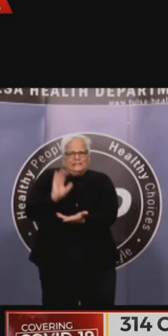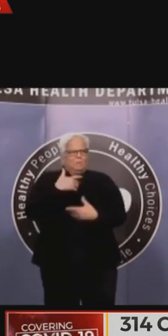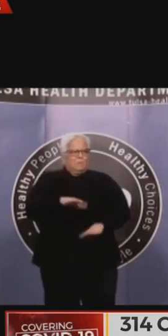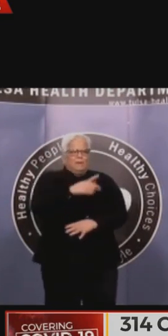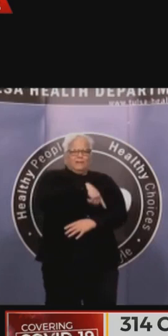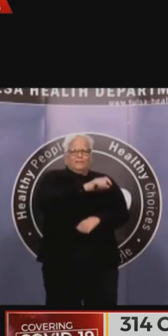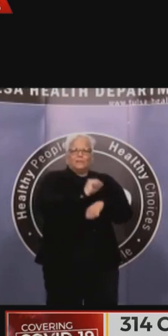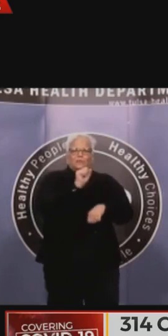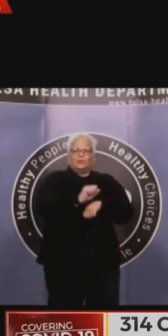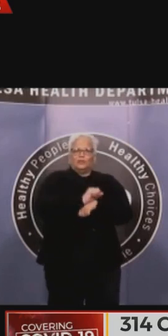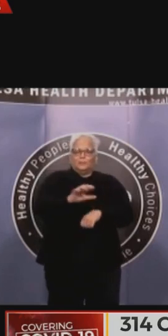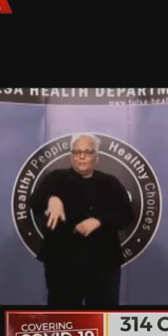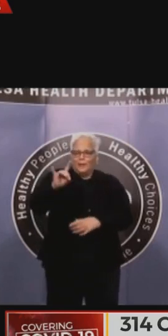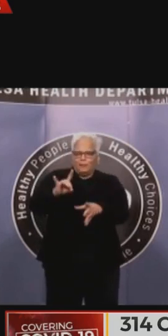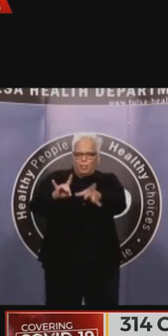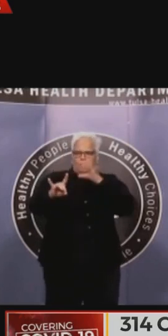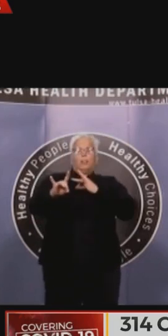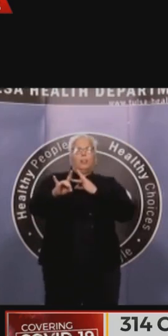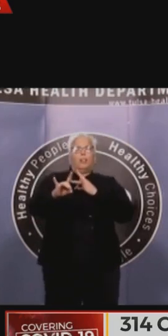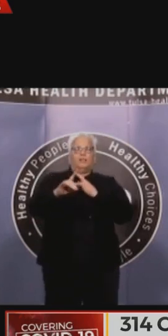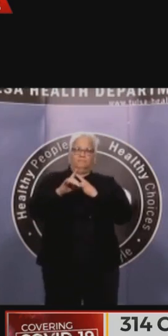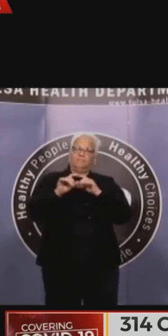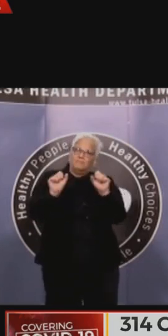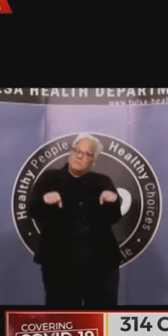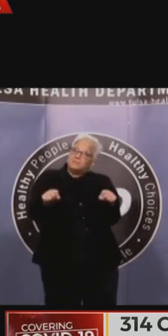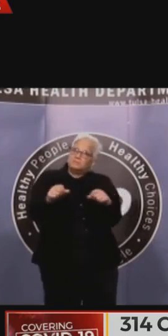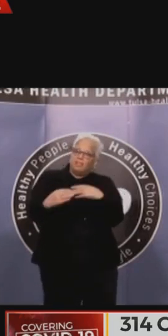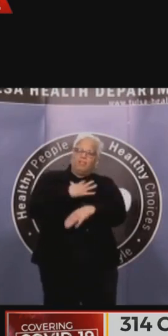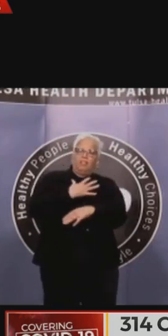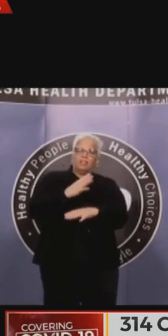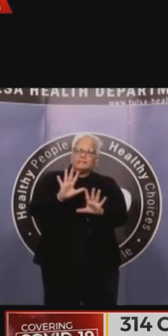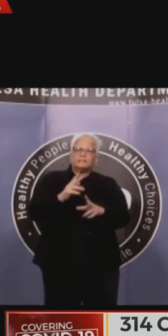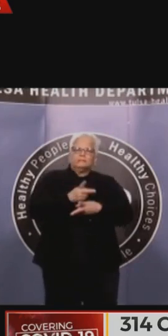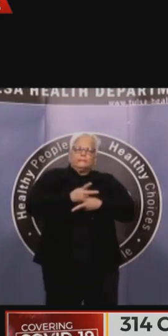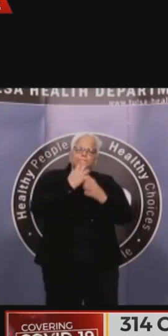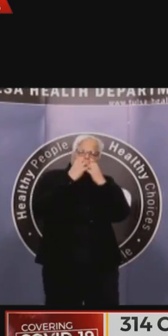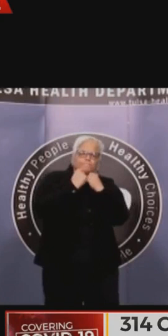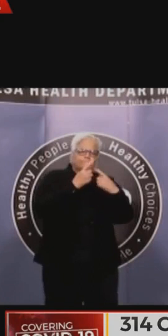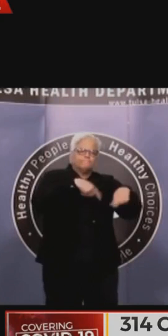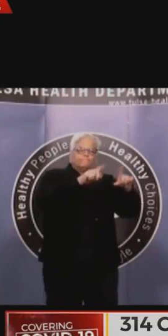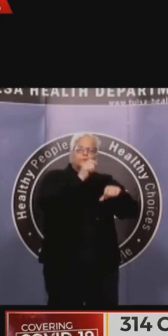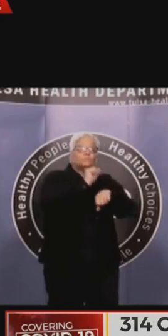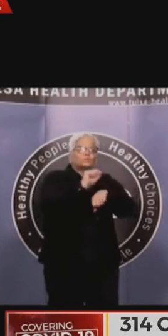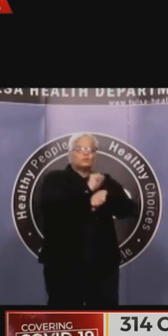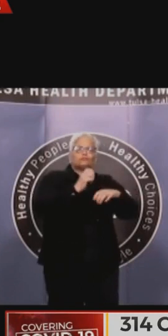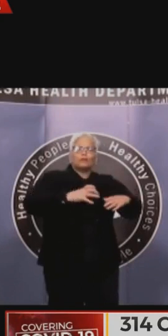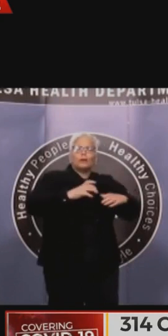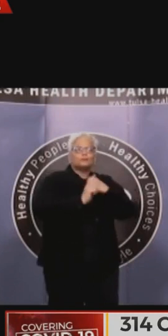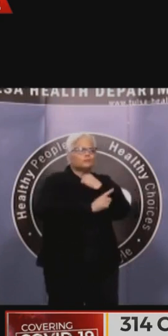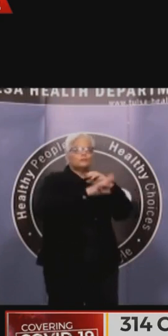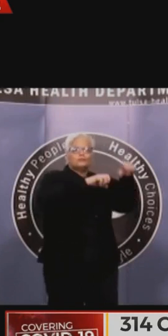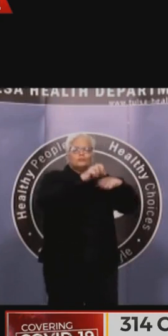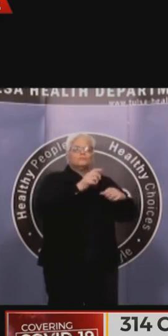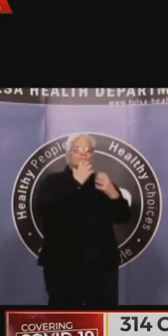our census count here in Tulsa. And right now, everyone in our community should have received in the mail your census notice